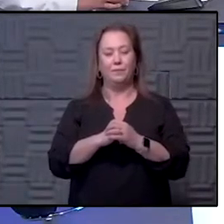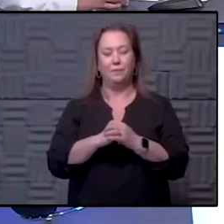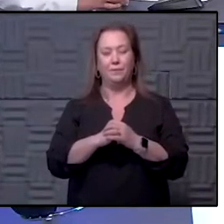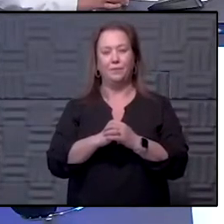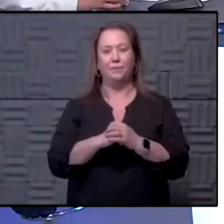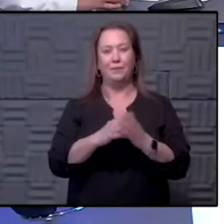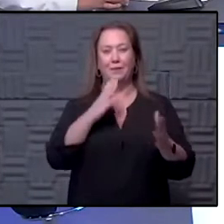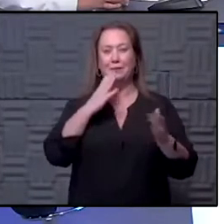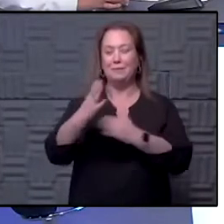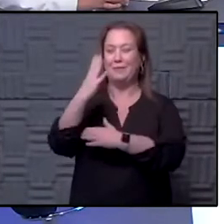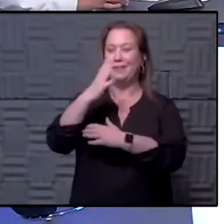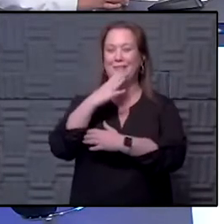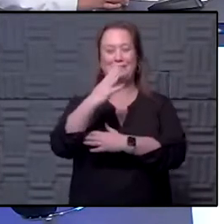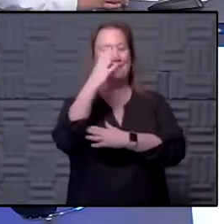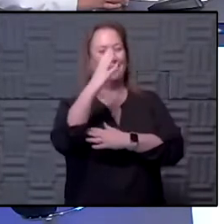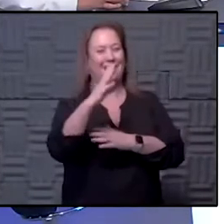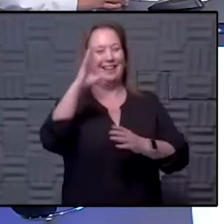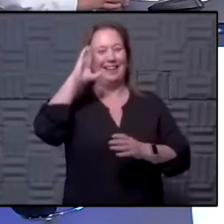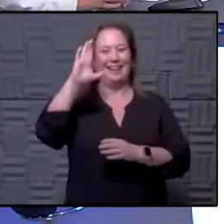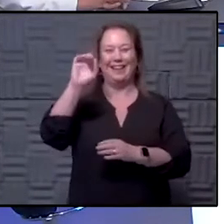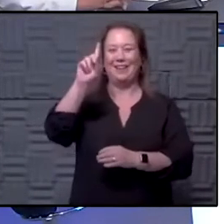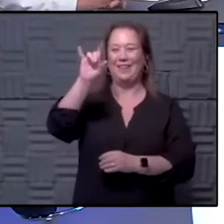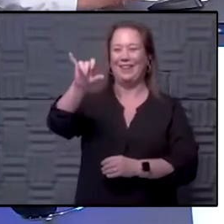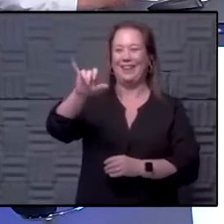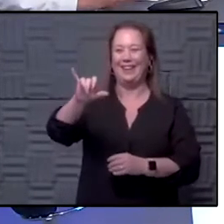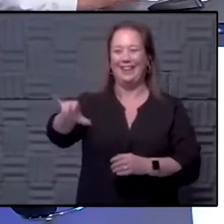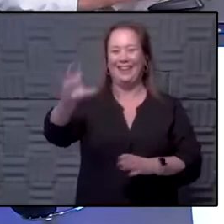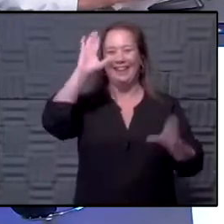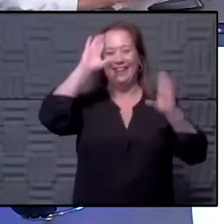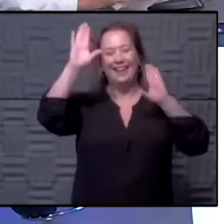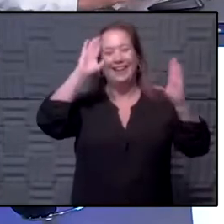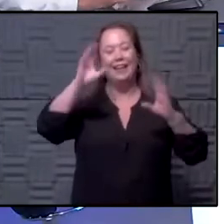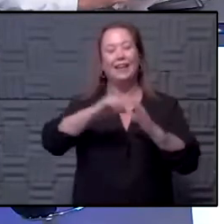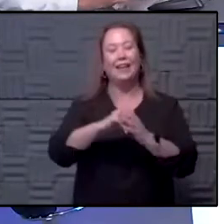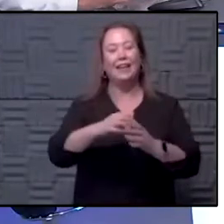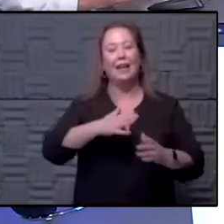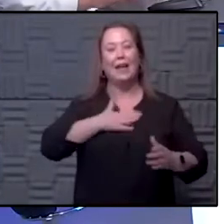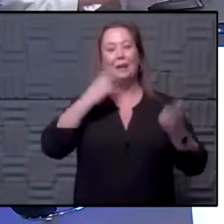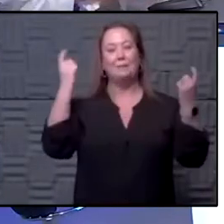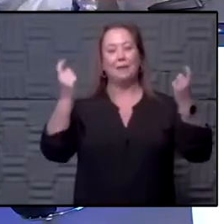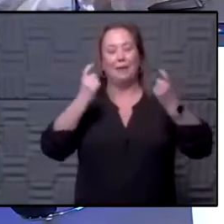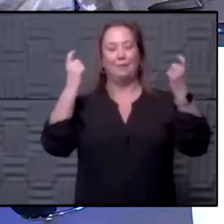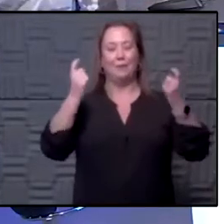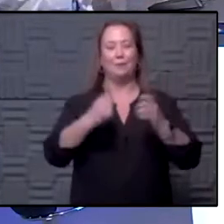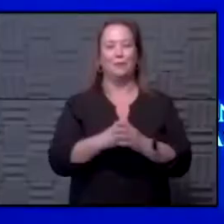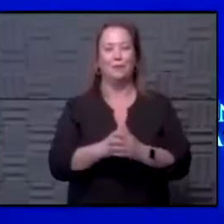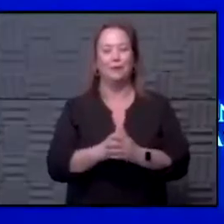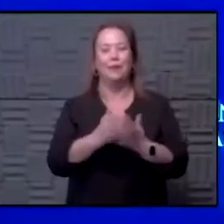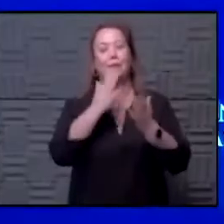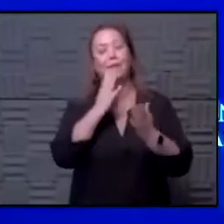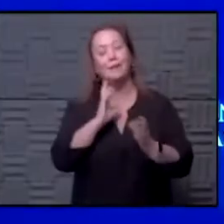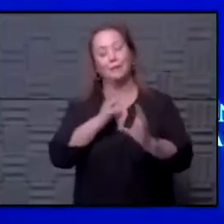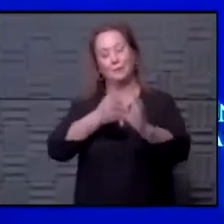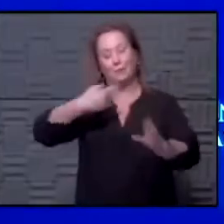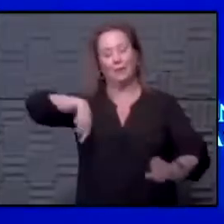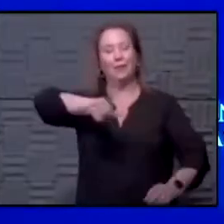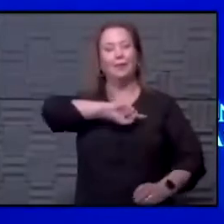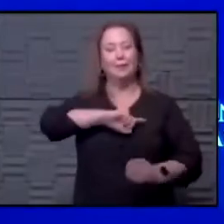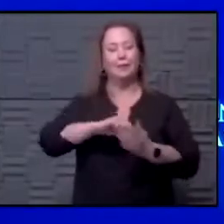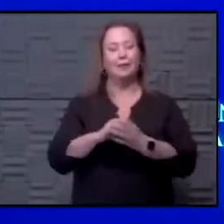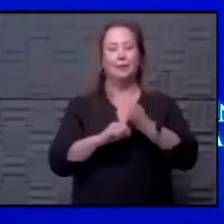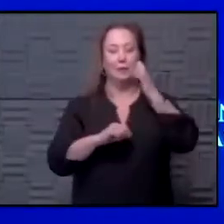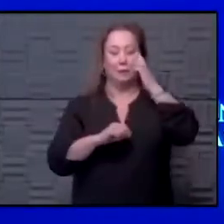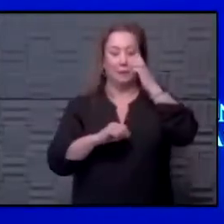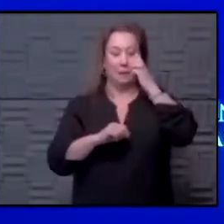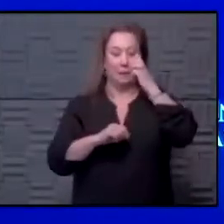Hey, good morning. Good morning. Sorry, Jill. Go ahead. Hey, Cody. Hey, happy anniversary. Thank you, and thanks for being with us. Hey, no